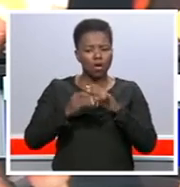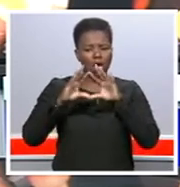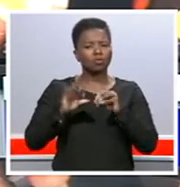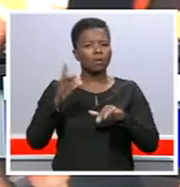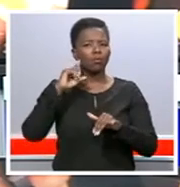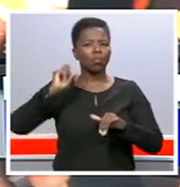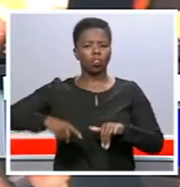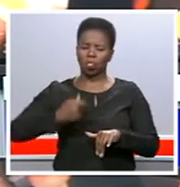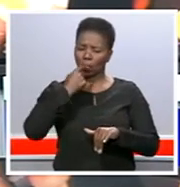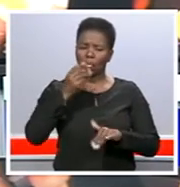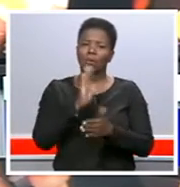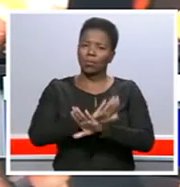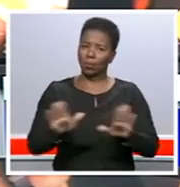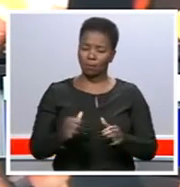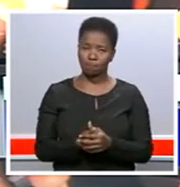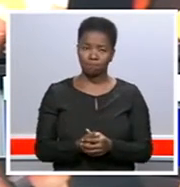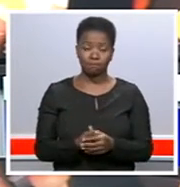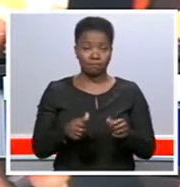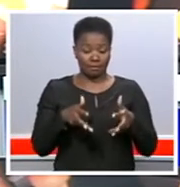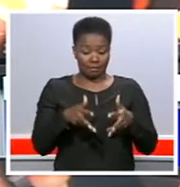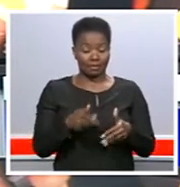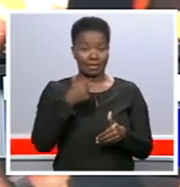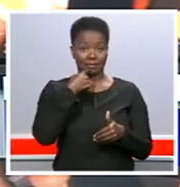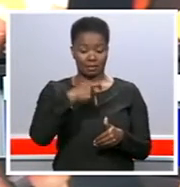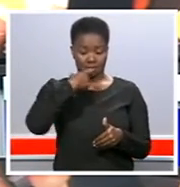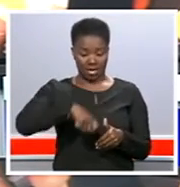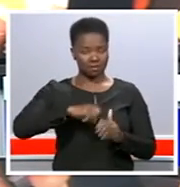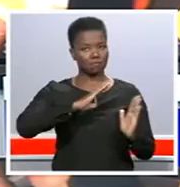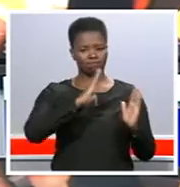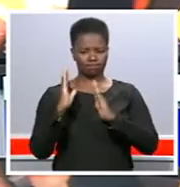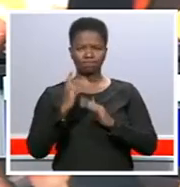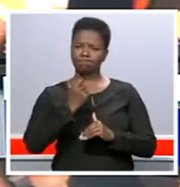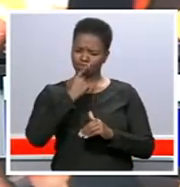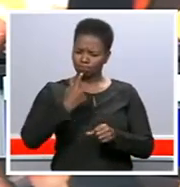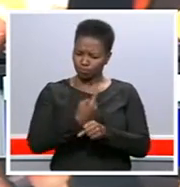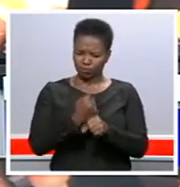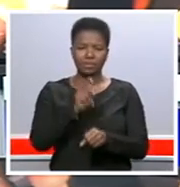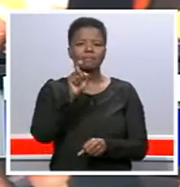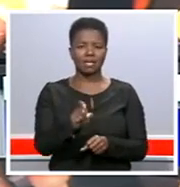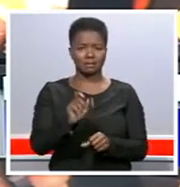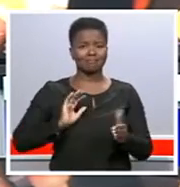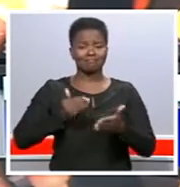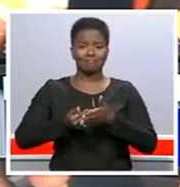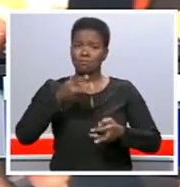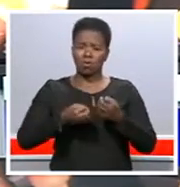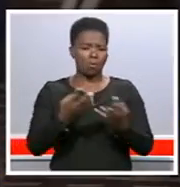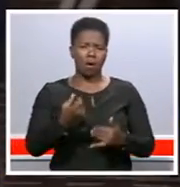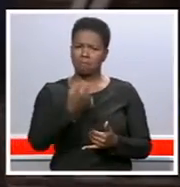to ARVs. In South Africa, ensuring that patients take their HIV medication is an ongoing challenge.